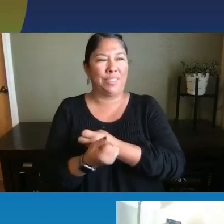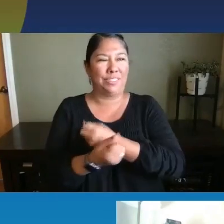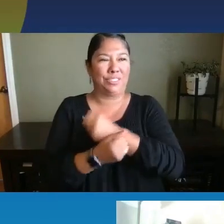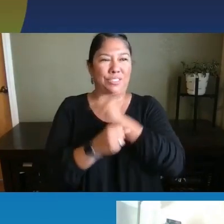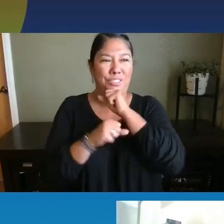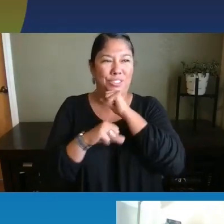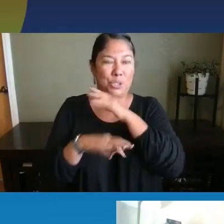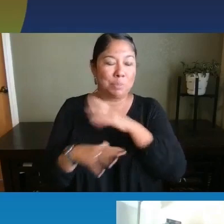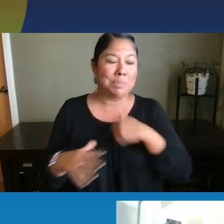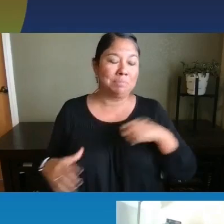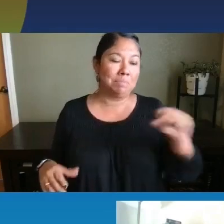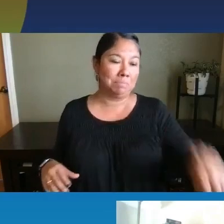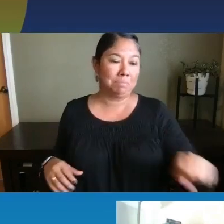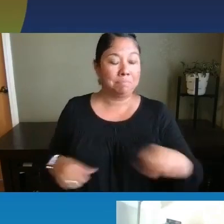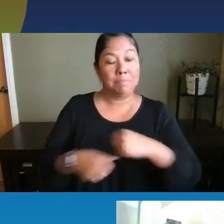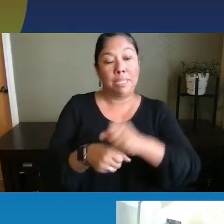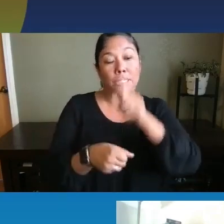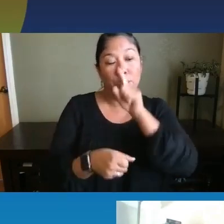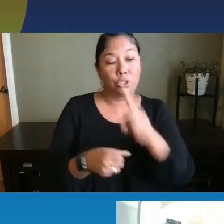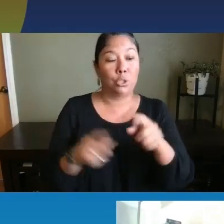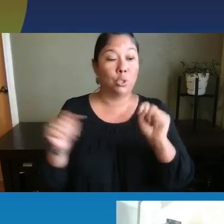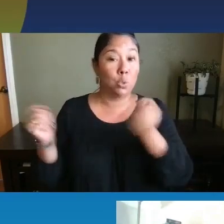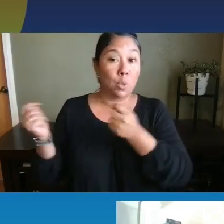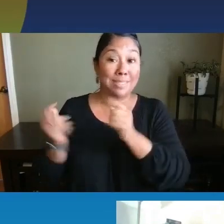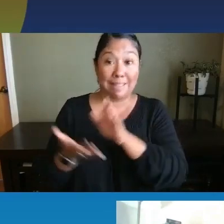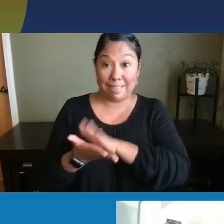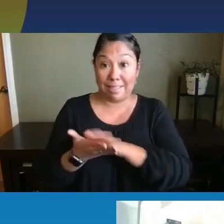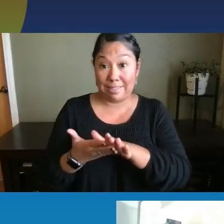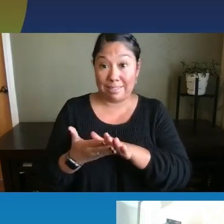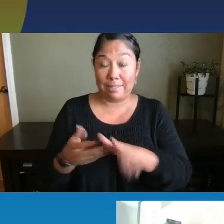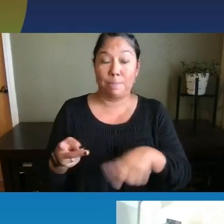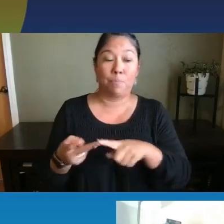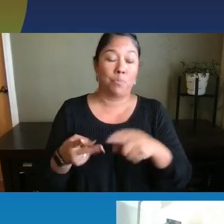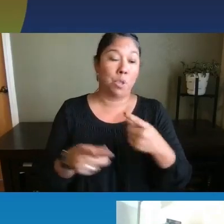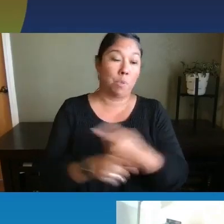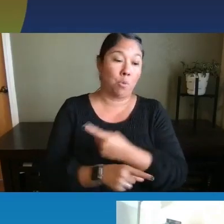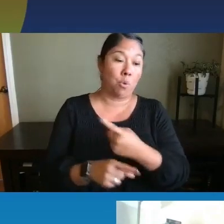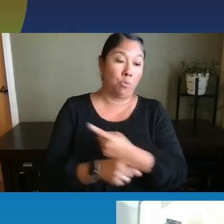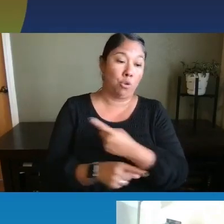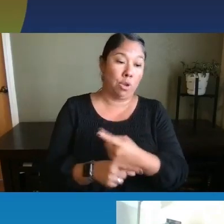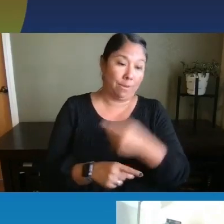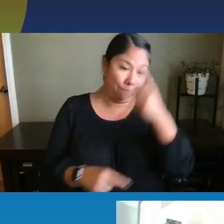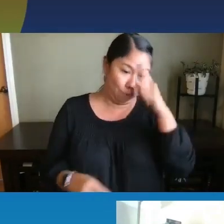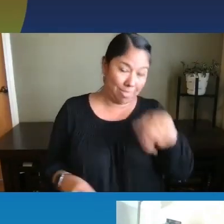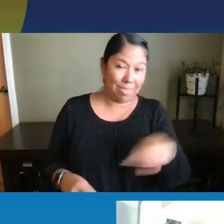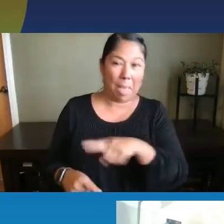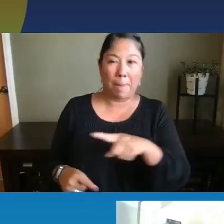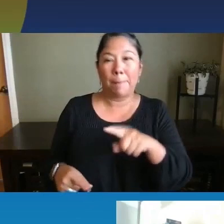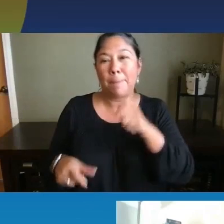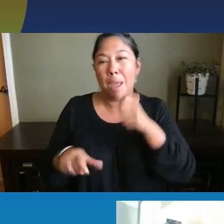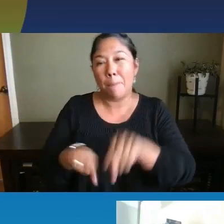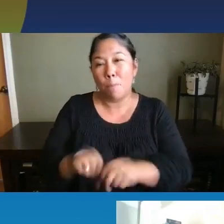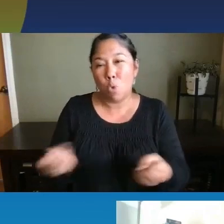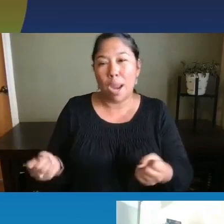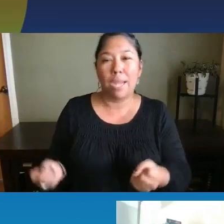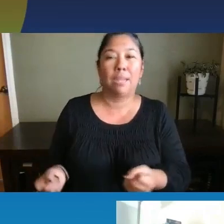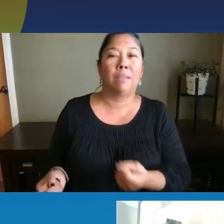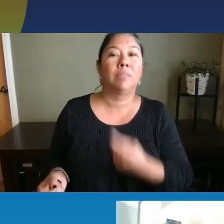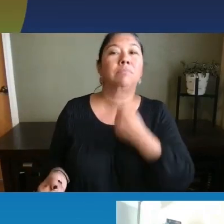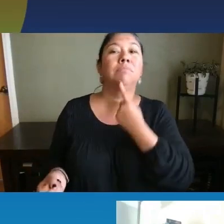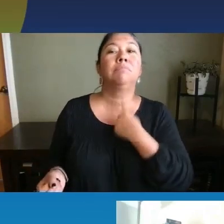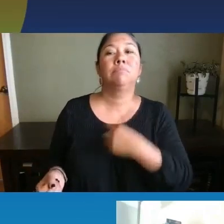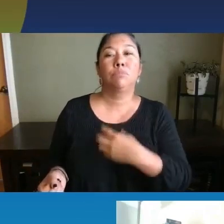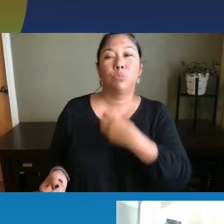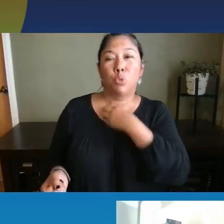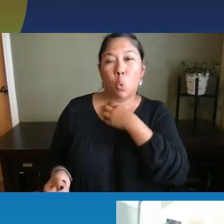vigilant that toys are kept clean and that they're appropriate for the child, that there's nothing that would break off or become a choking hazard is really important